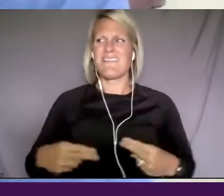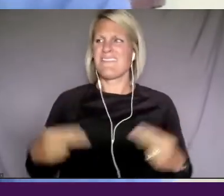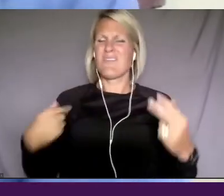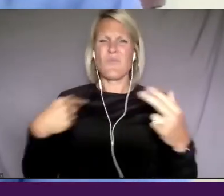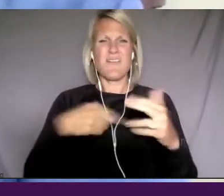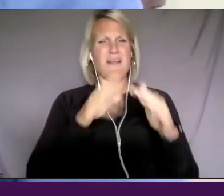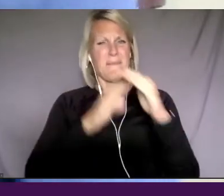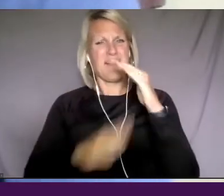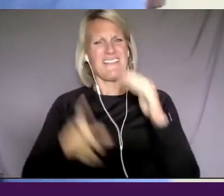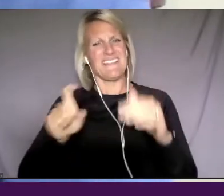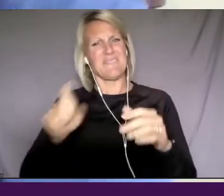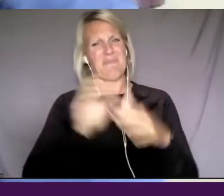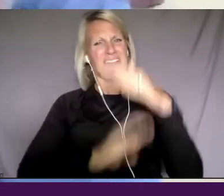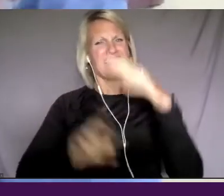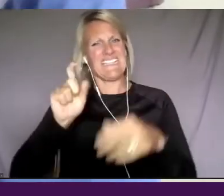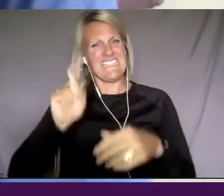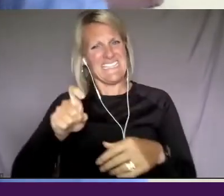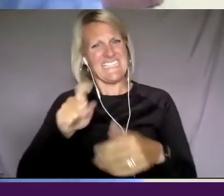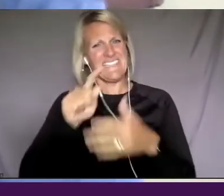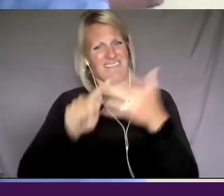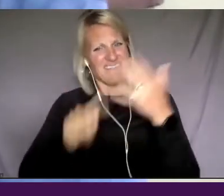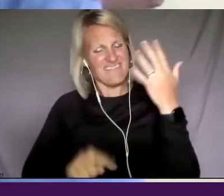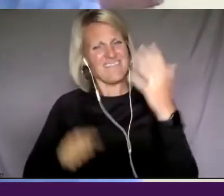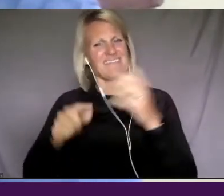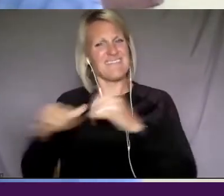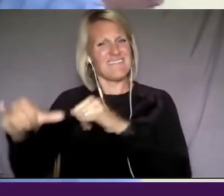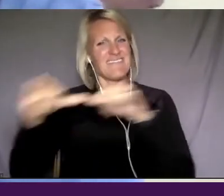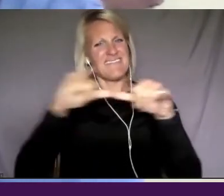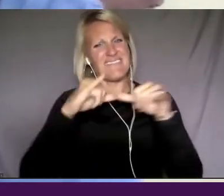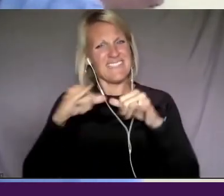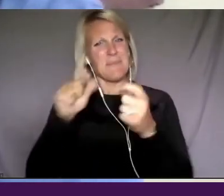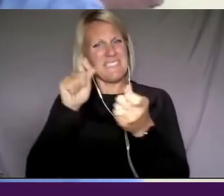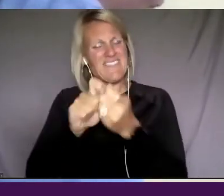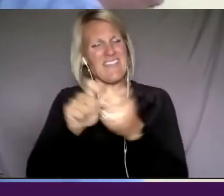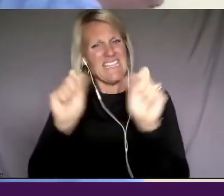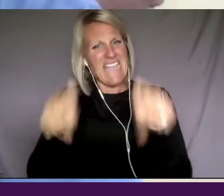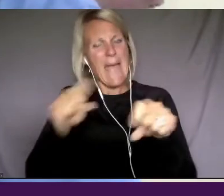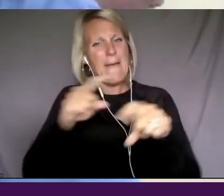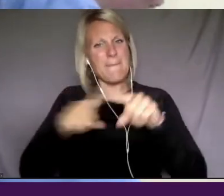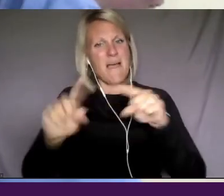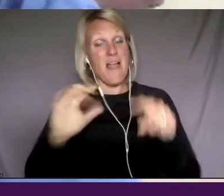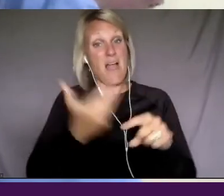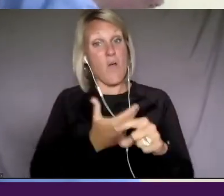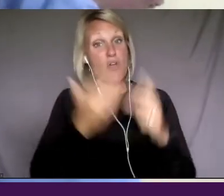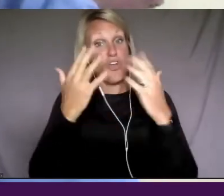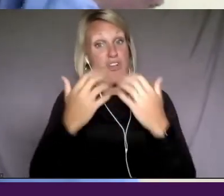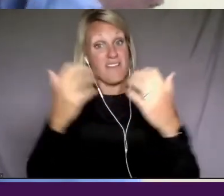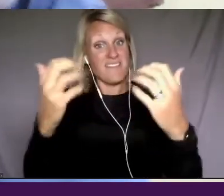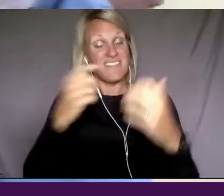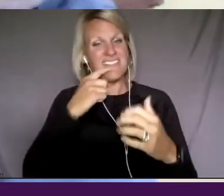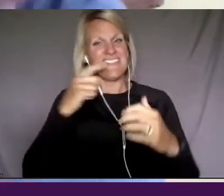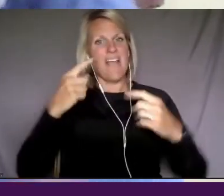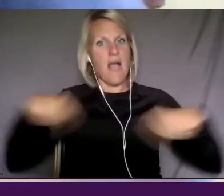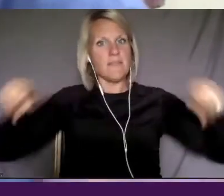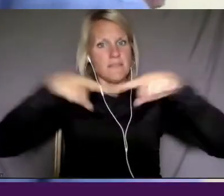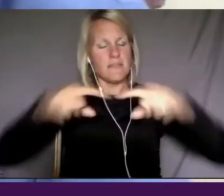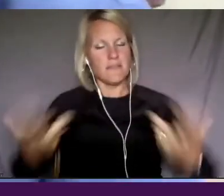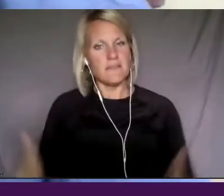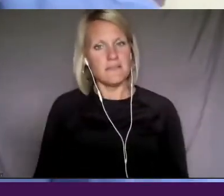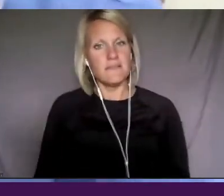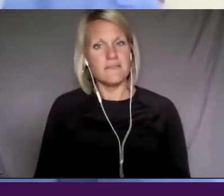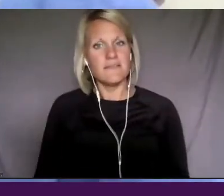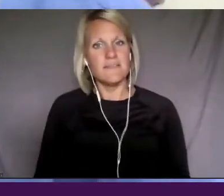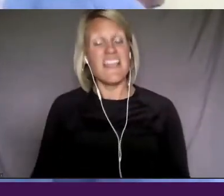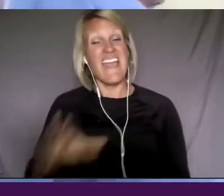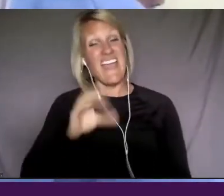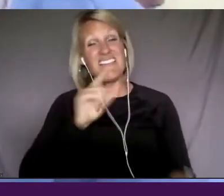share. And for me, it is very intentional that our audience be us, right? Our audience is us. And it is